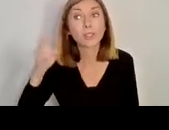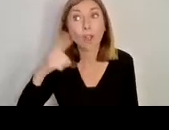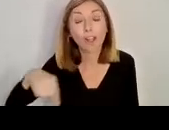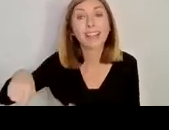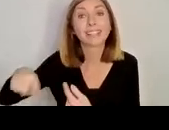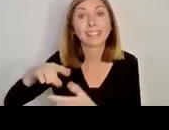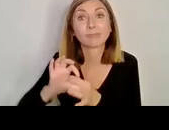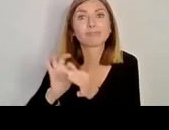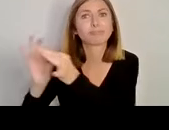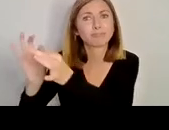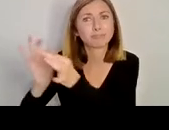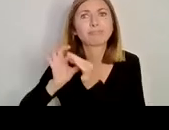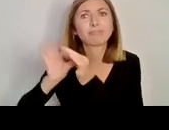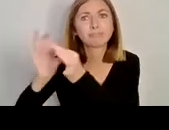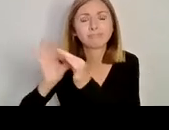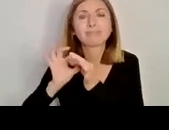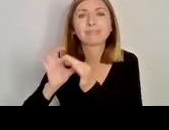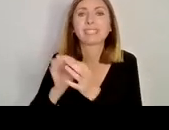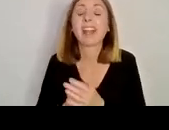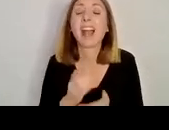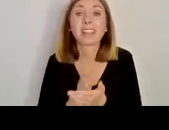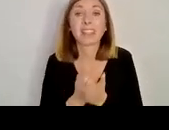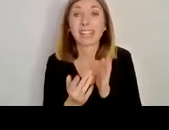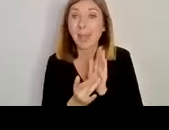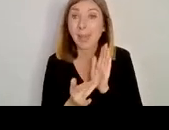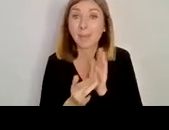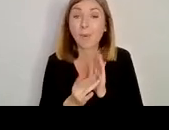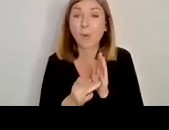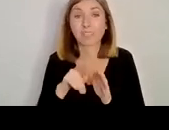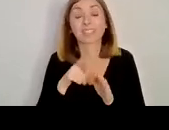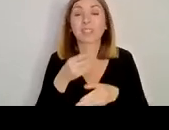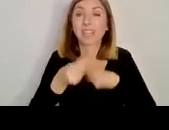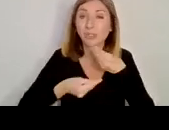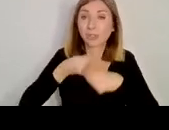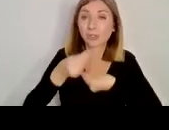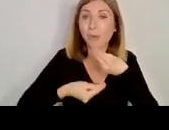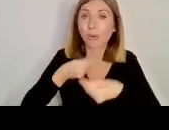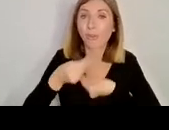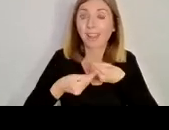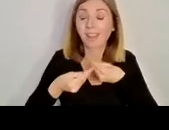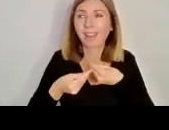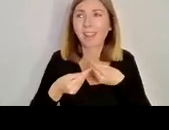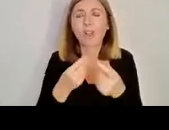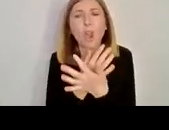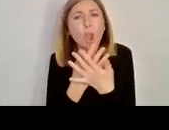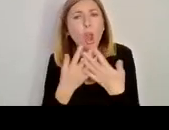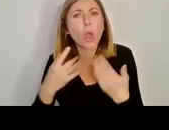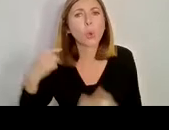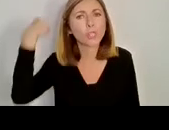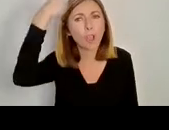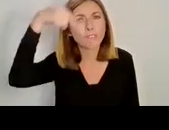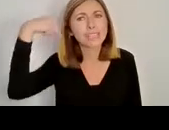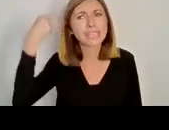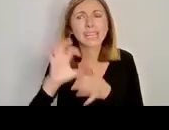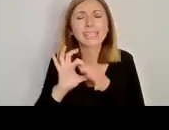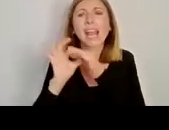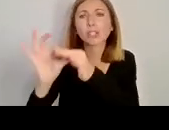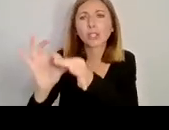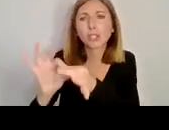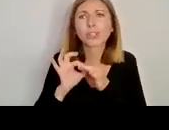contemporaries, and that's quite important, I think, to the story that I'm going to tell. And it has loads of saints associated with it.